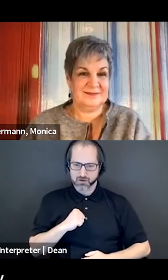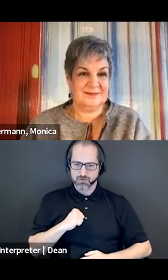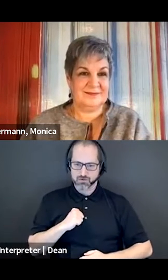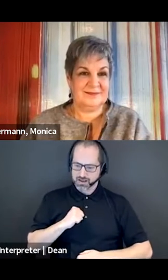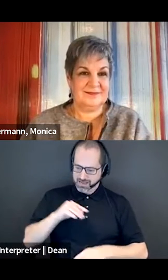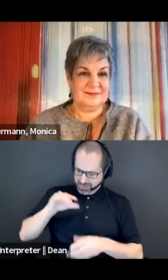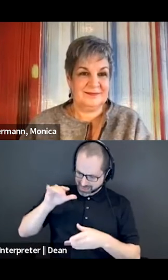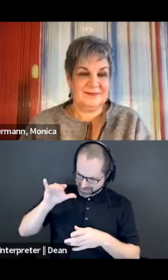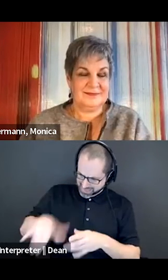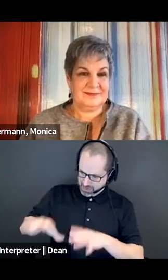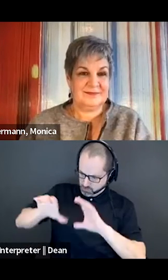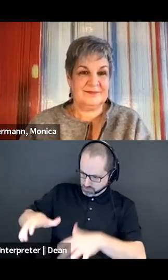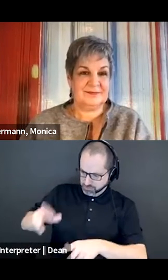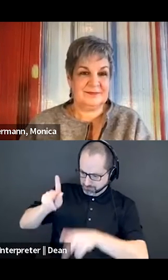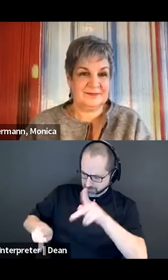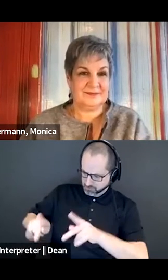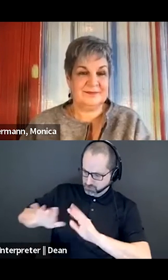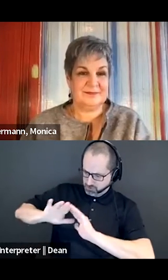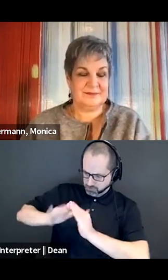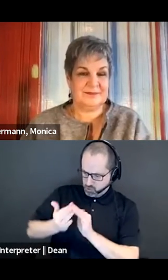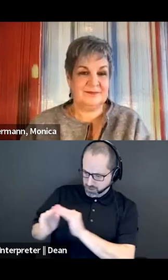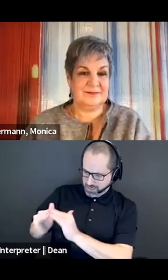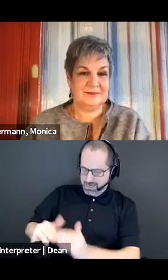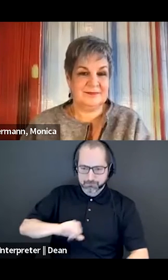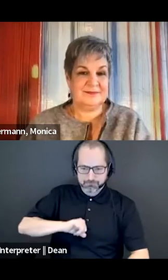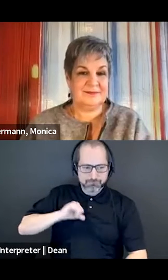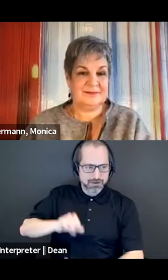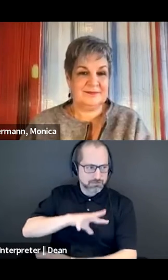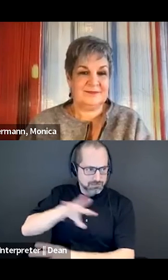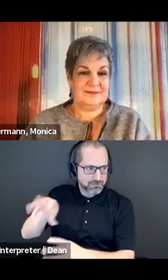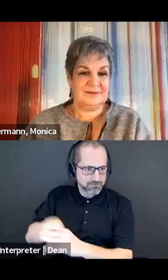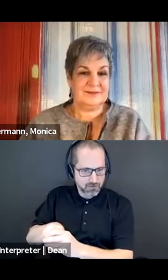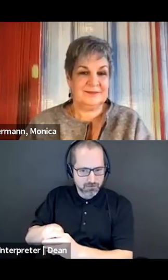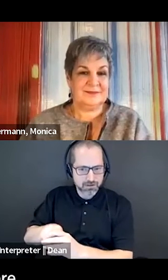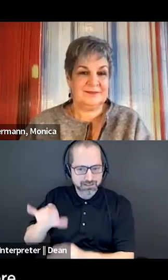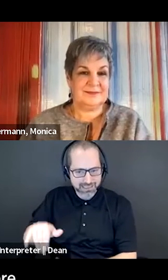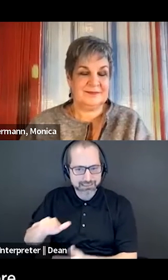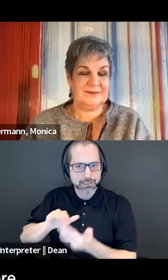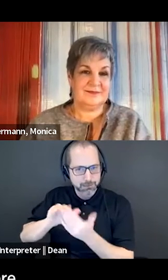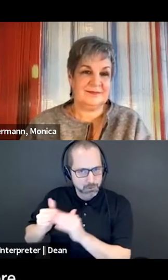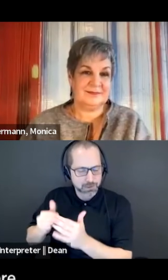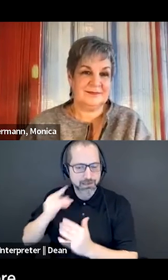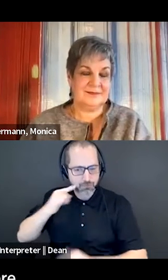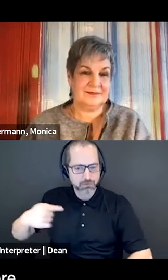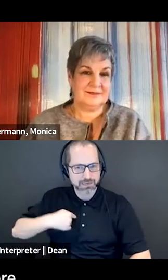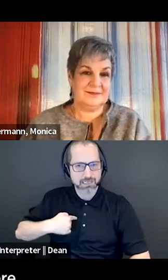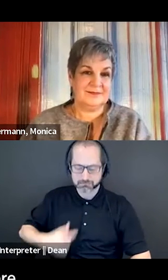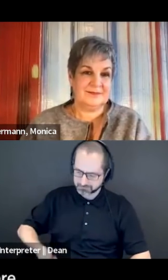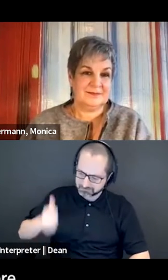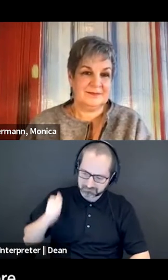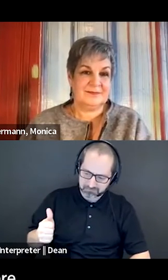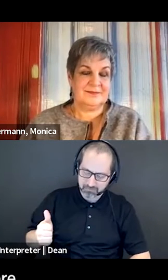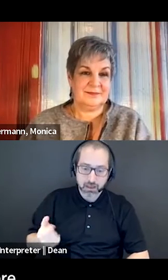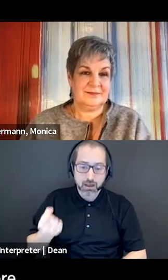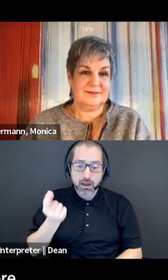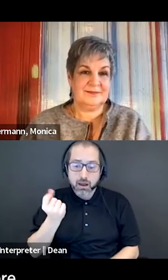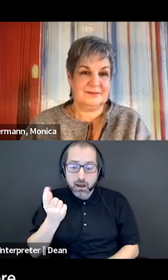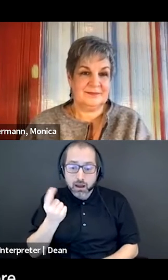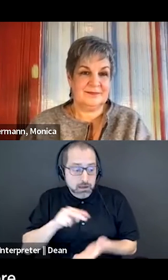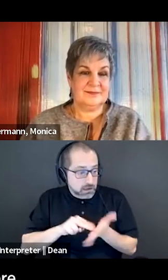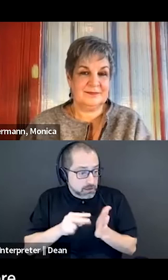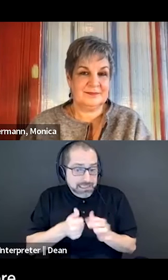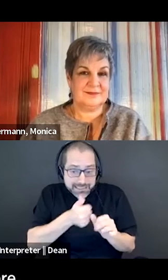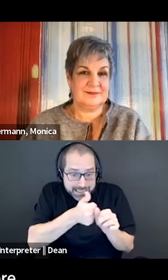community, it is a community for me. But that is not necessarily that every single person that's out there,